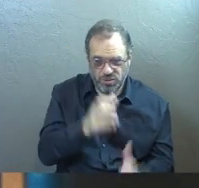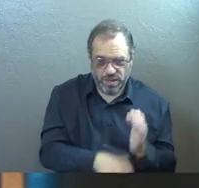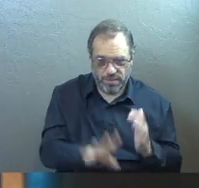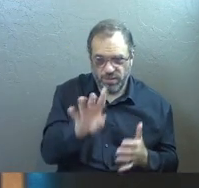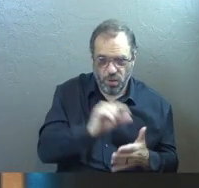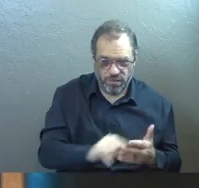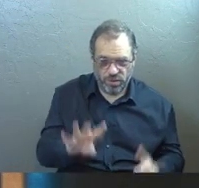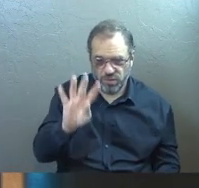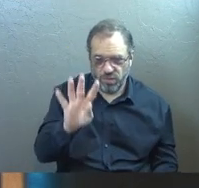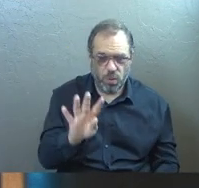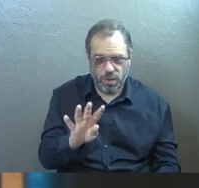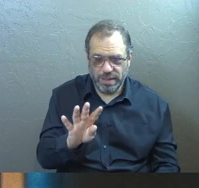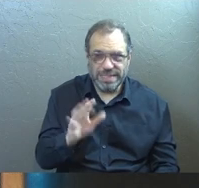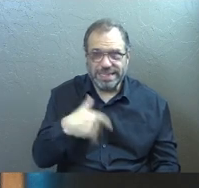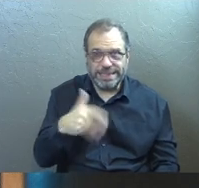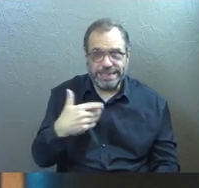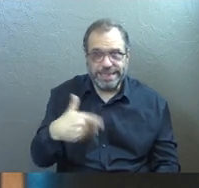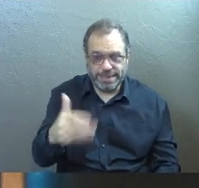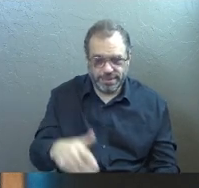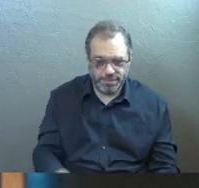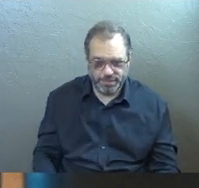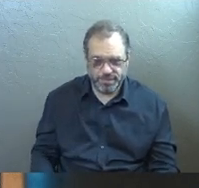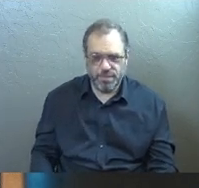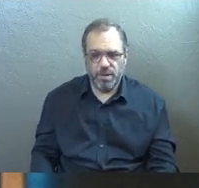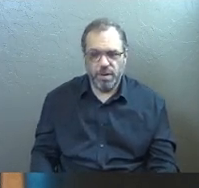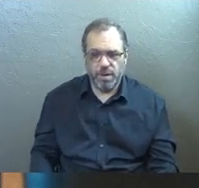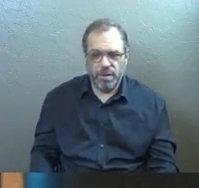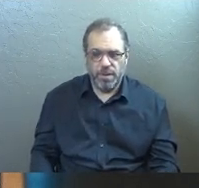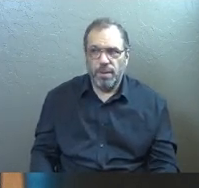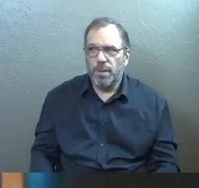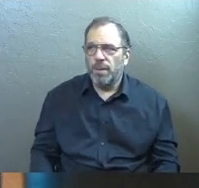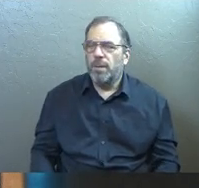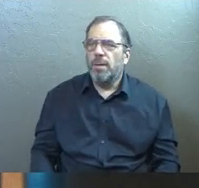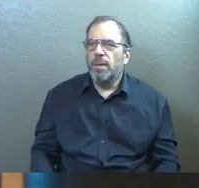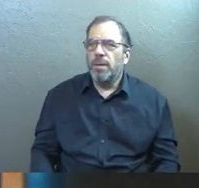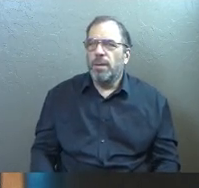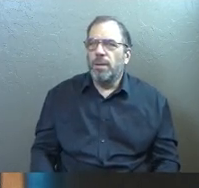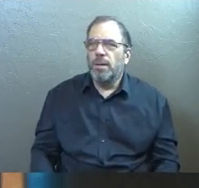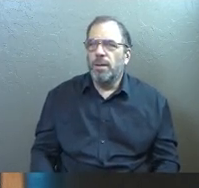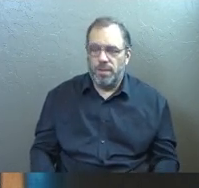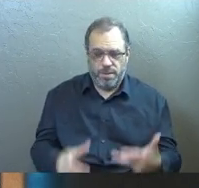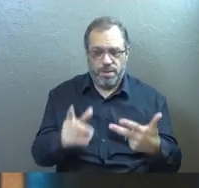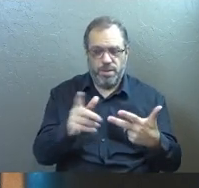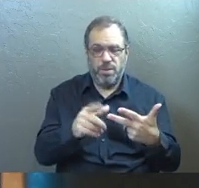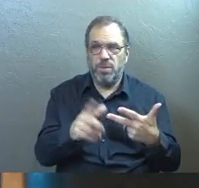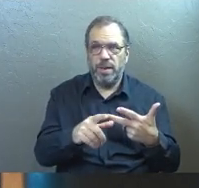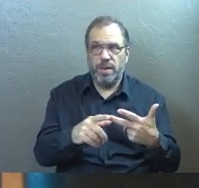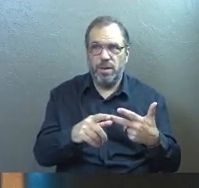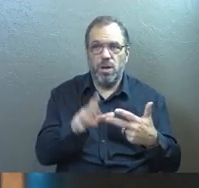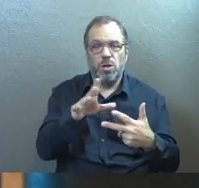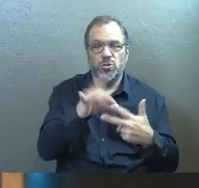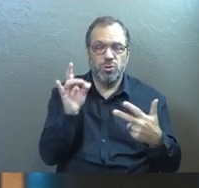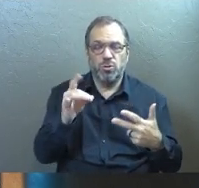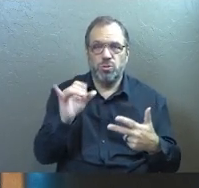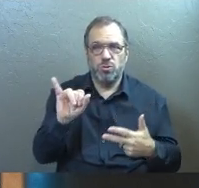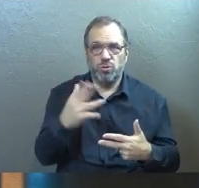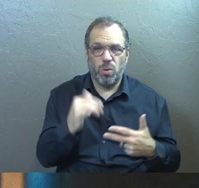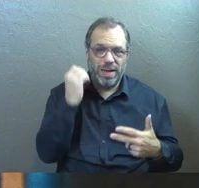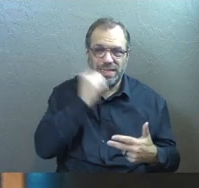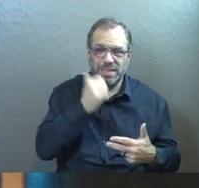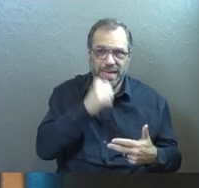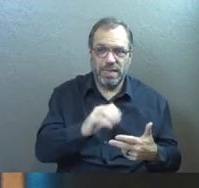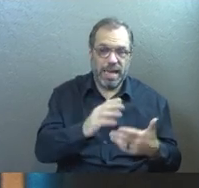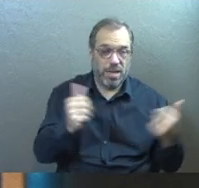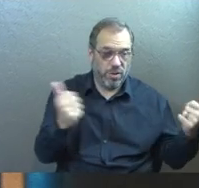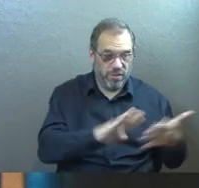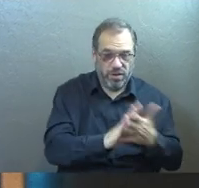ahead into the next chapter. And I'm going to move to this next section fast. But he says, choose joy daily and turn your fears into prayer.